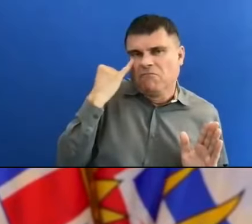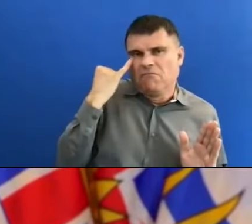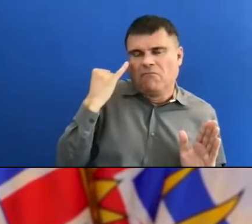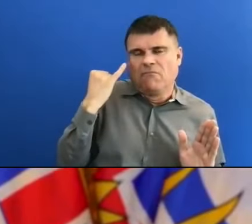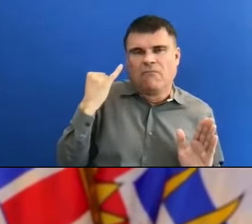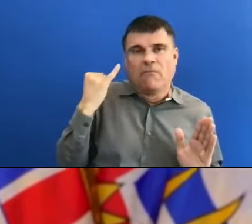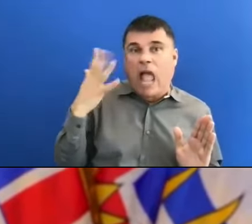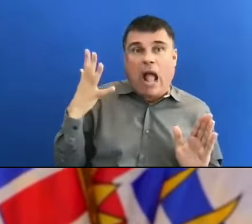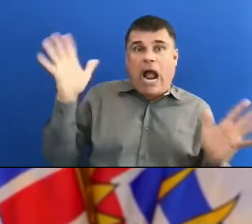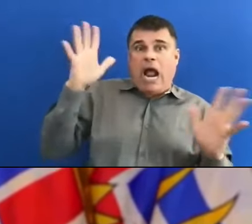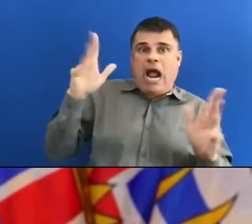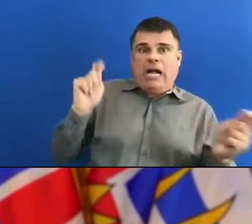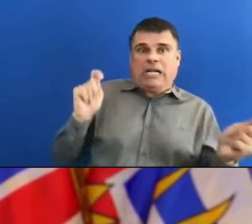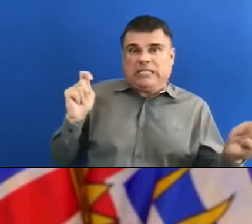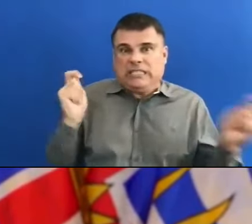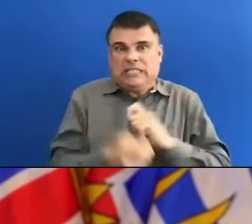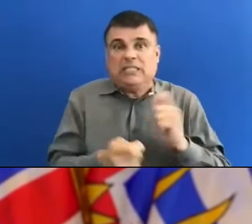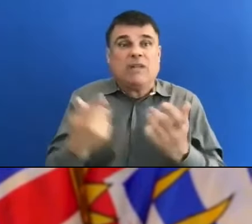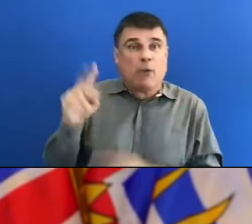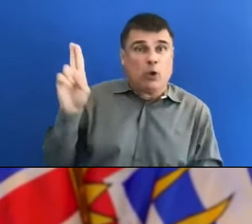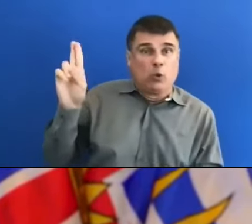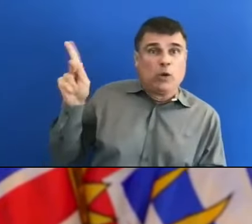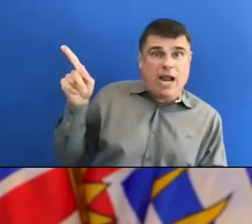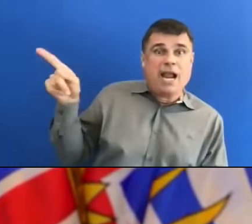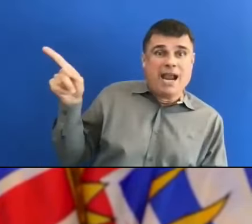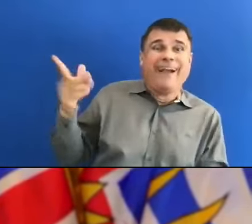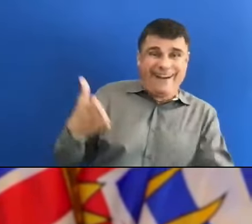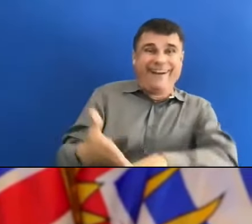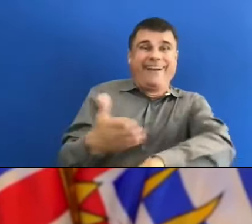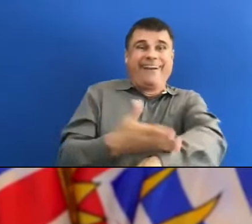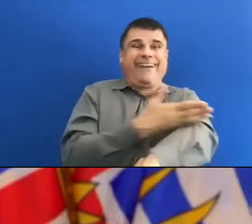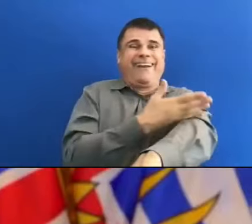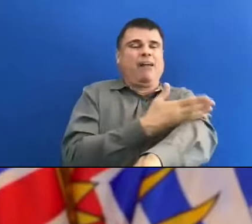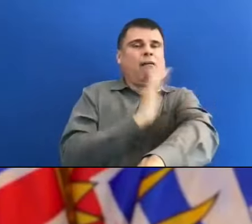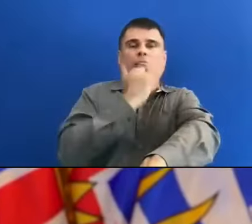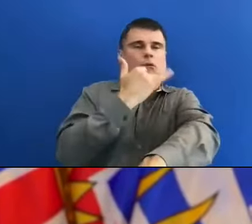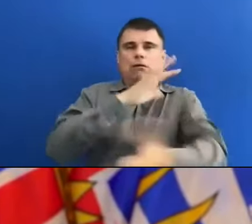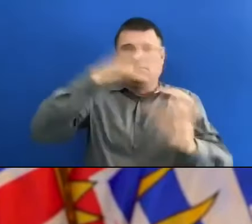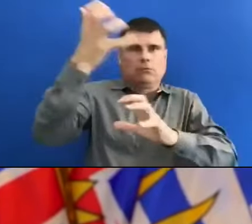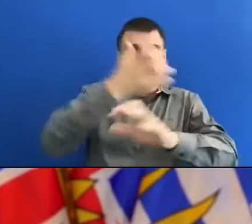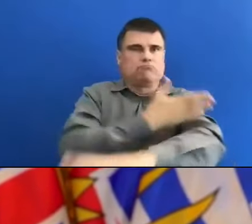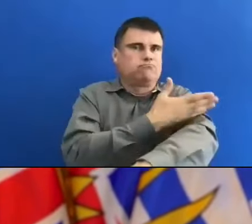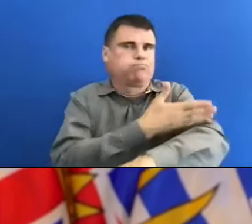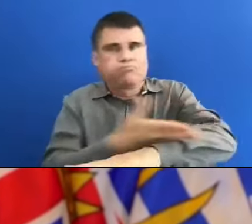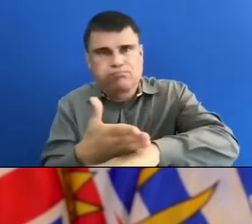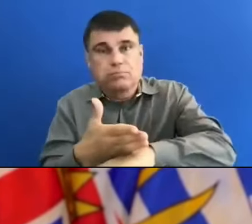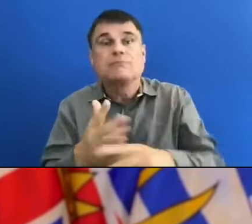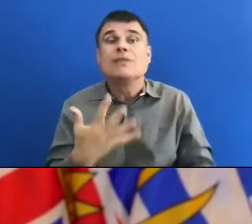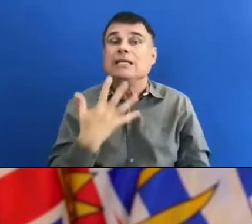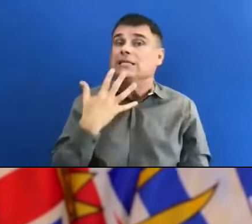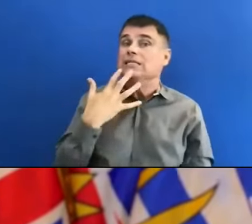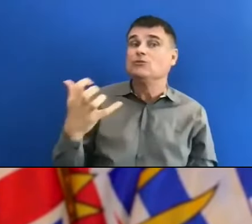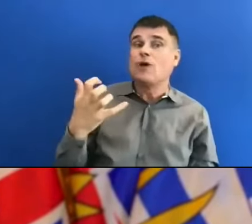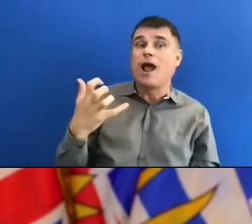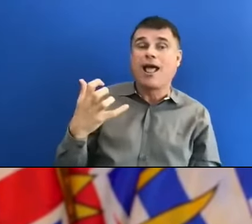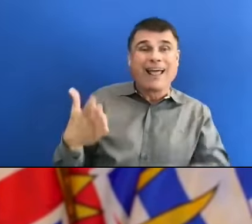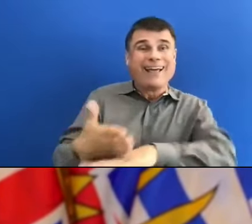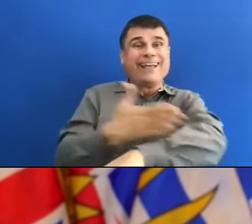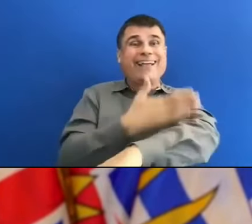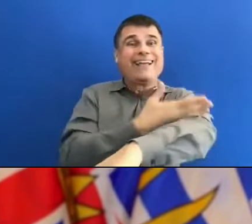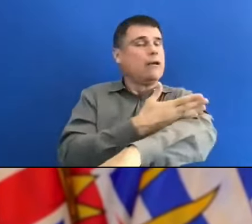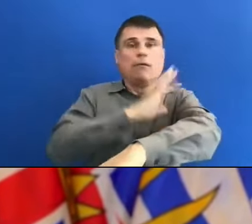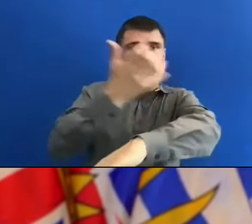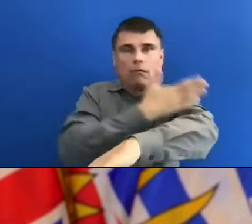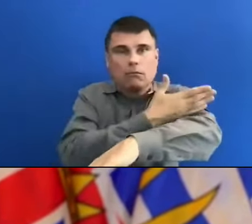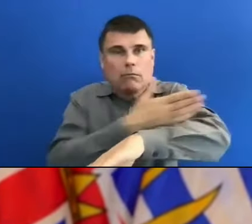like the UK and Israel have had to do and do you expect that that may happen any time this summer or is it most likely to